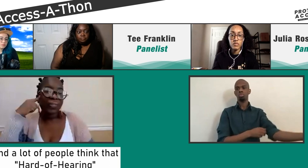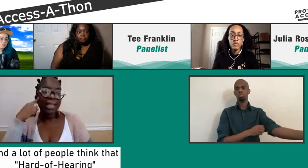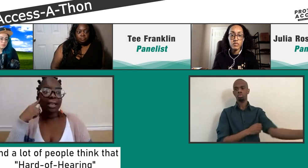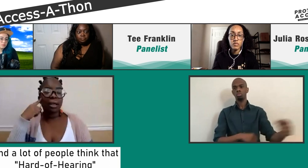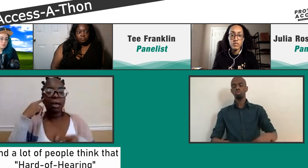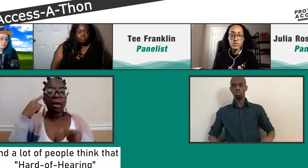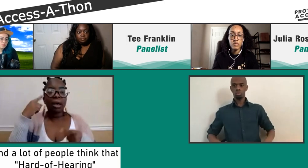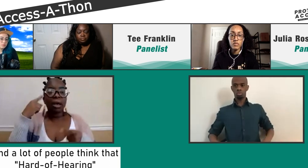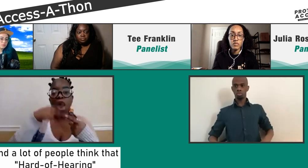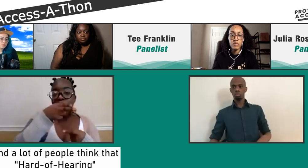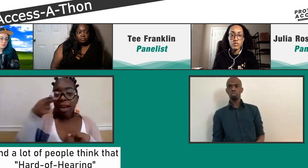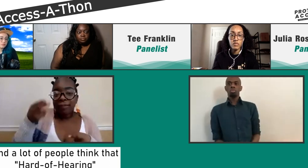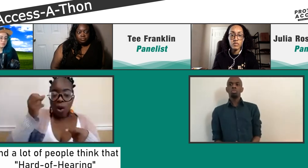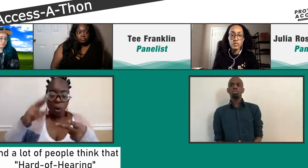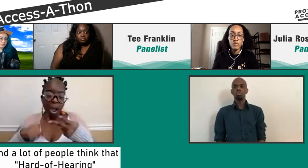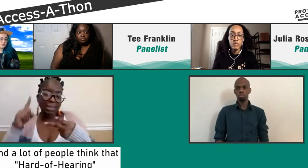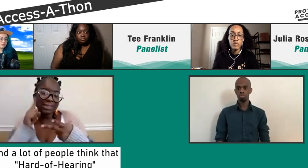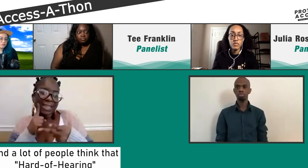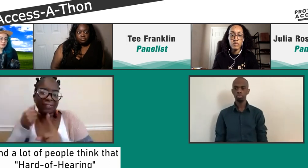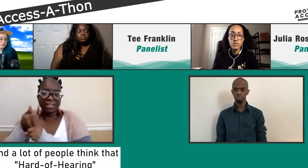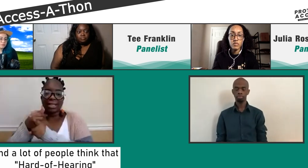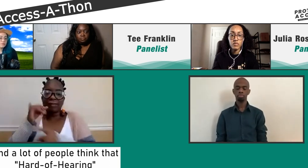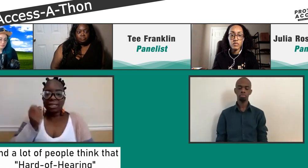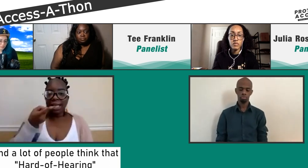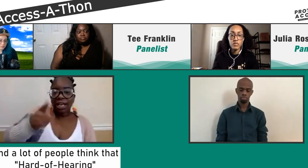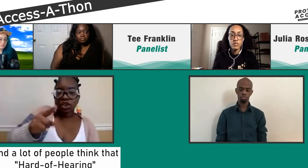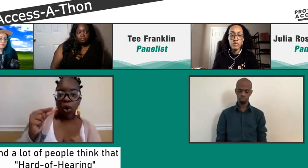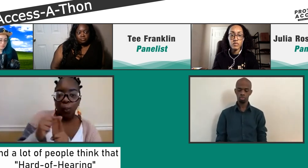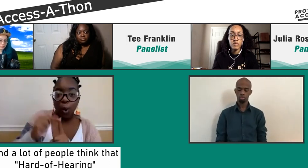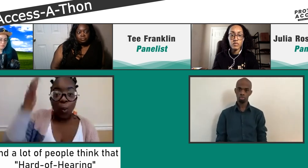we prefer to use are either hard of hearing or deaf.